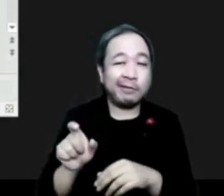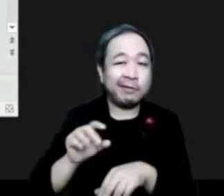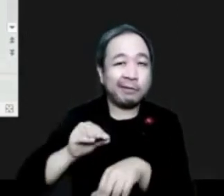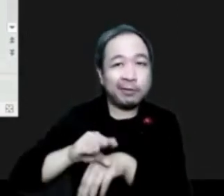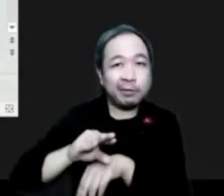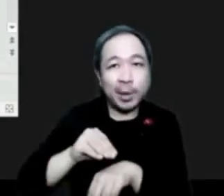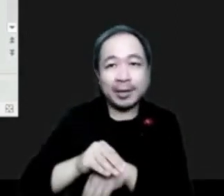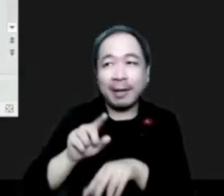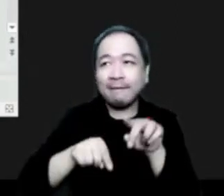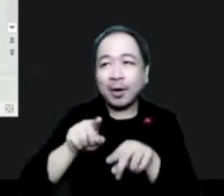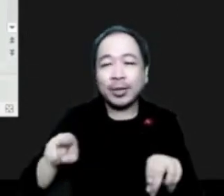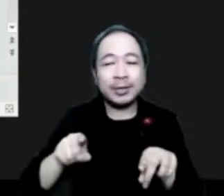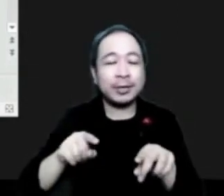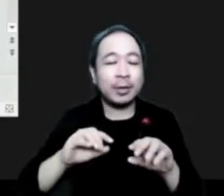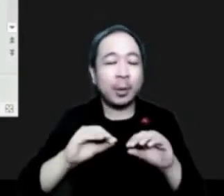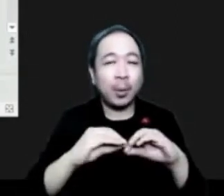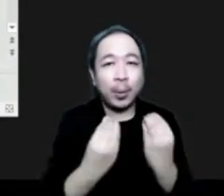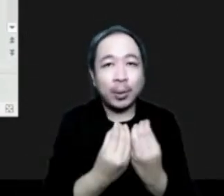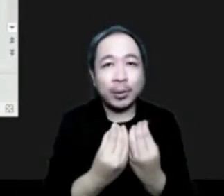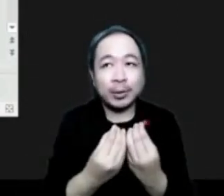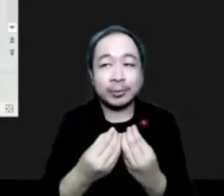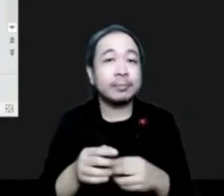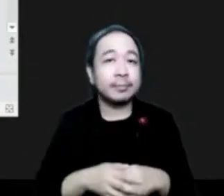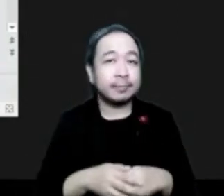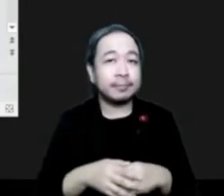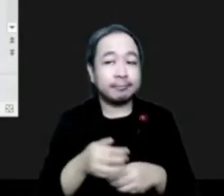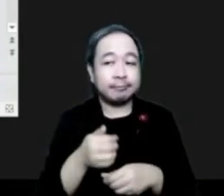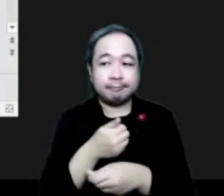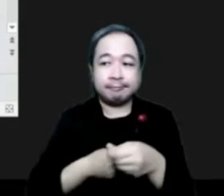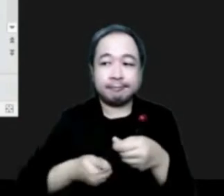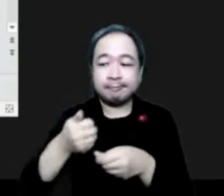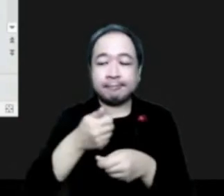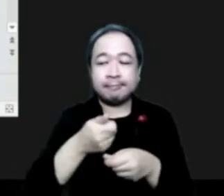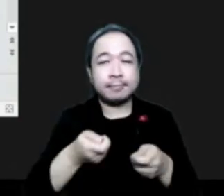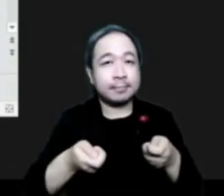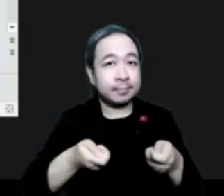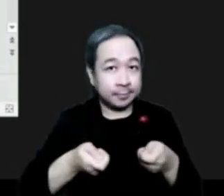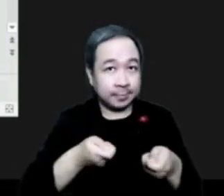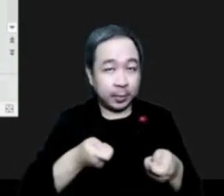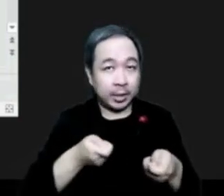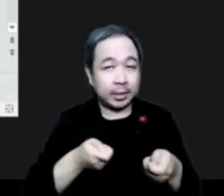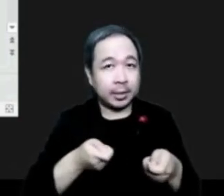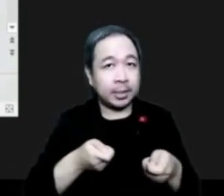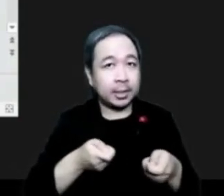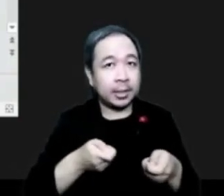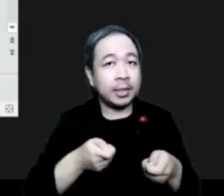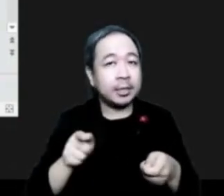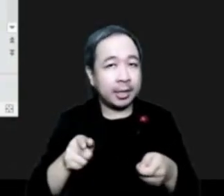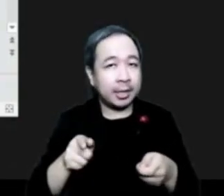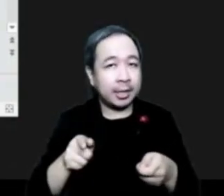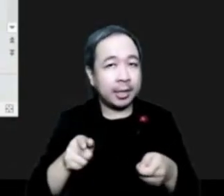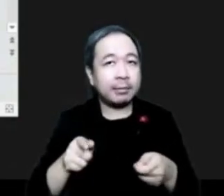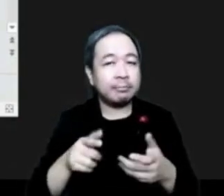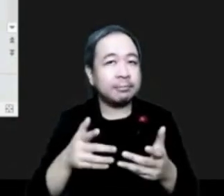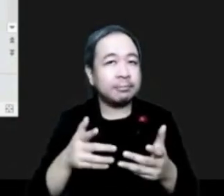Geomatology department manager in the directorate of ETESA, a mid service of Panama. And she has been the